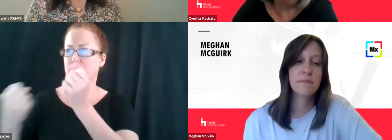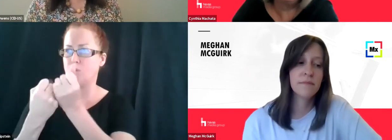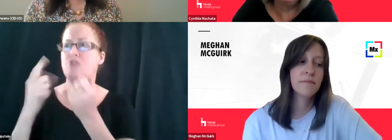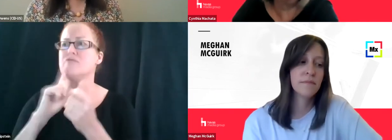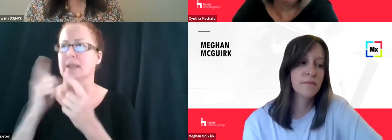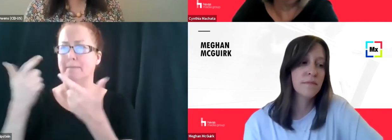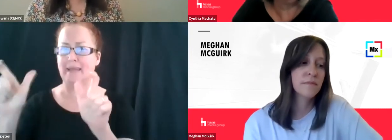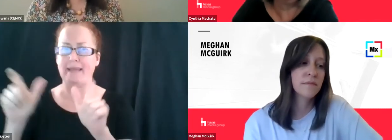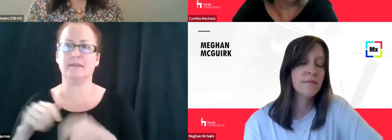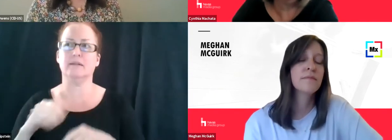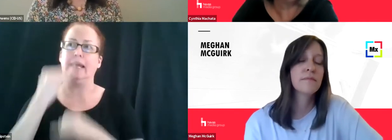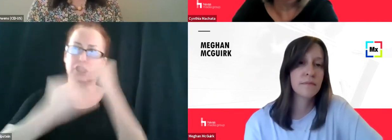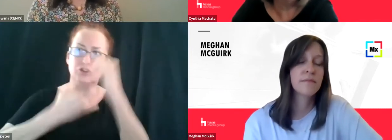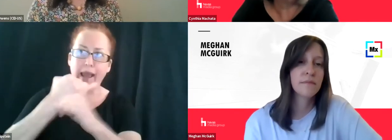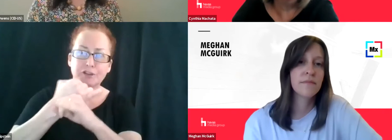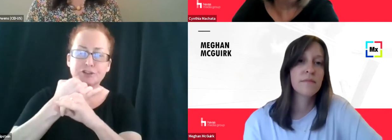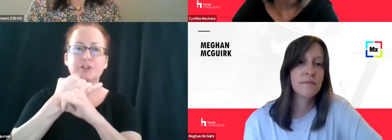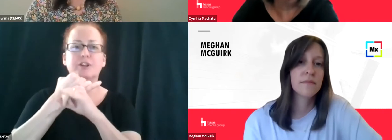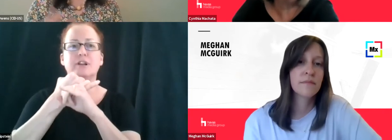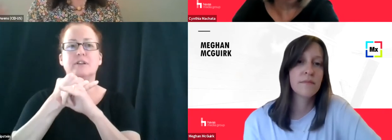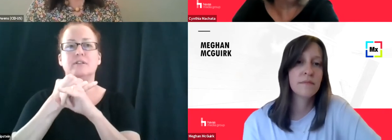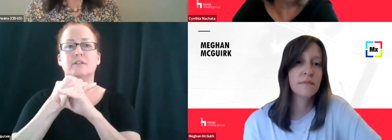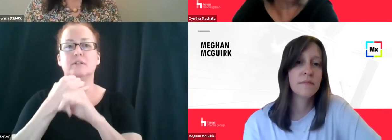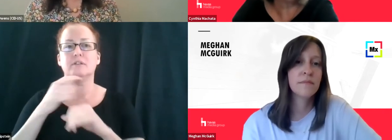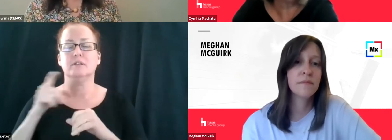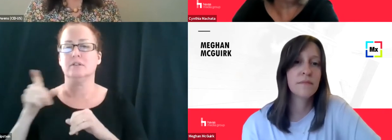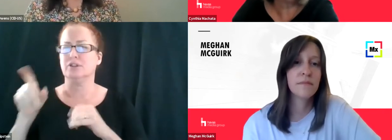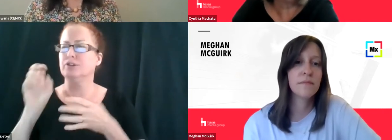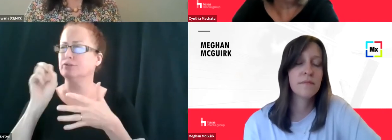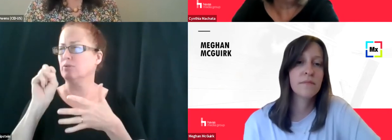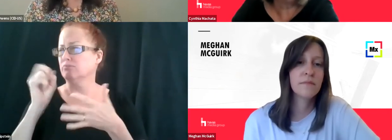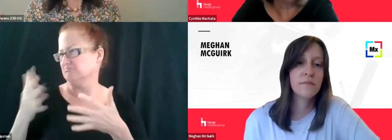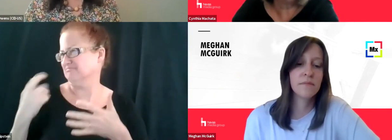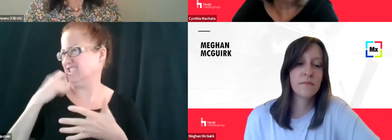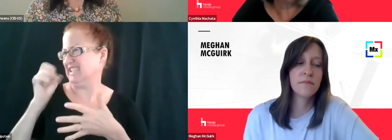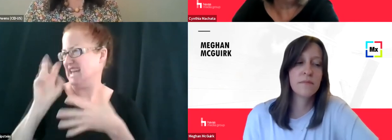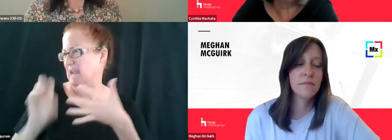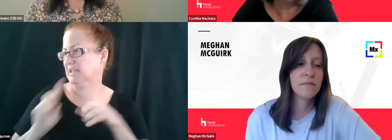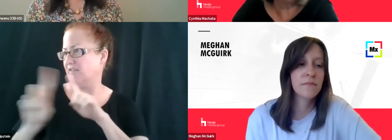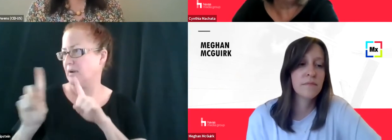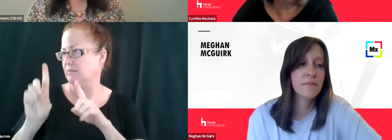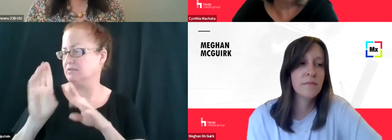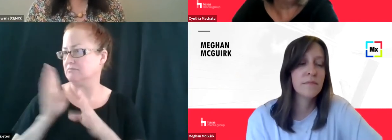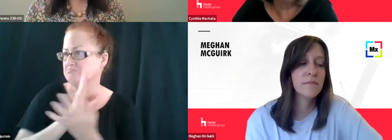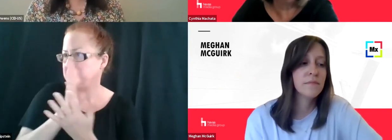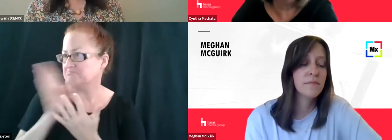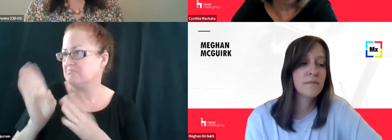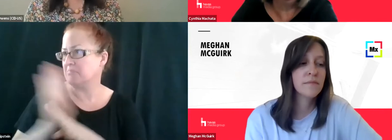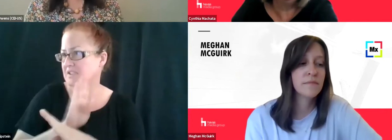They're international. You named several industries that you represent.